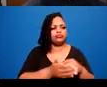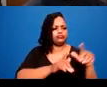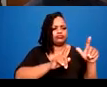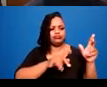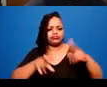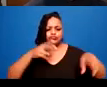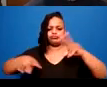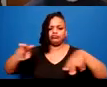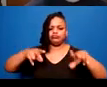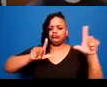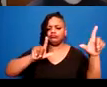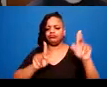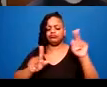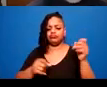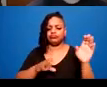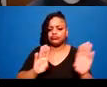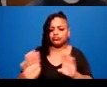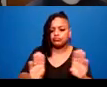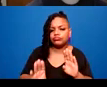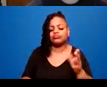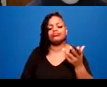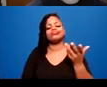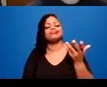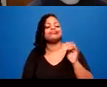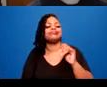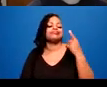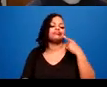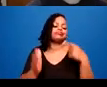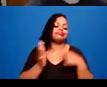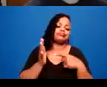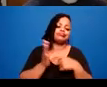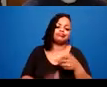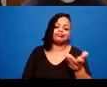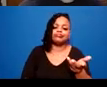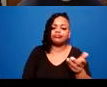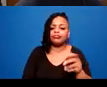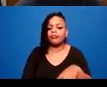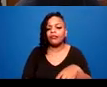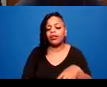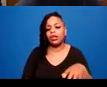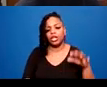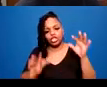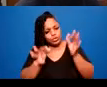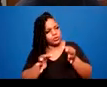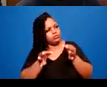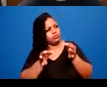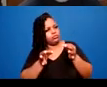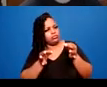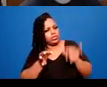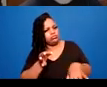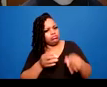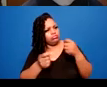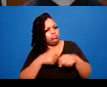example, determined, in place of argumentative, in place they care, instead of over